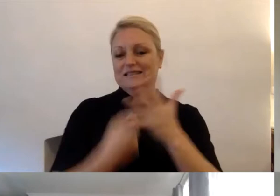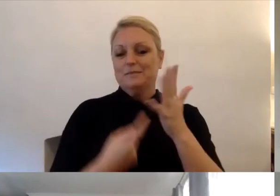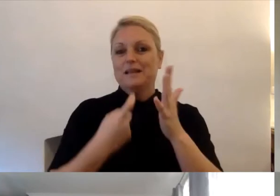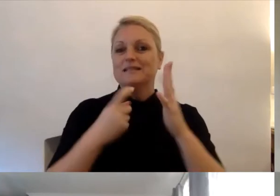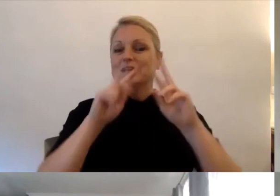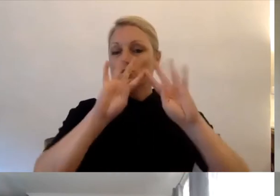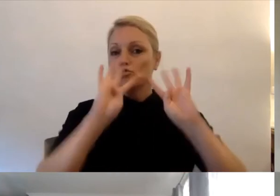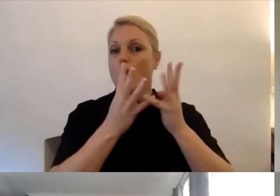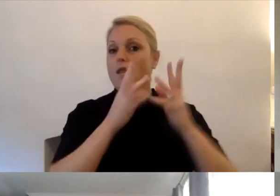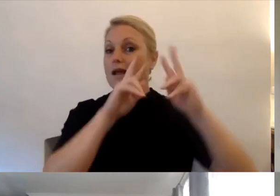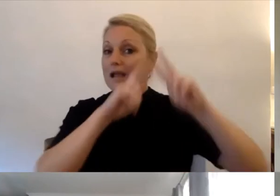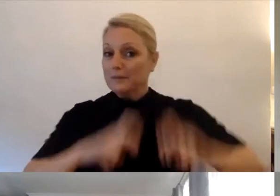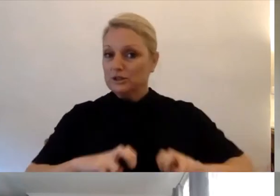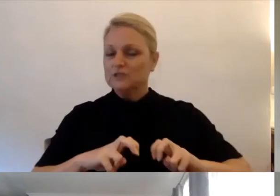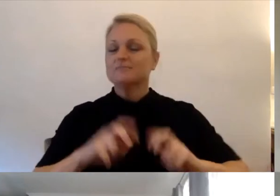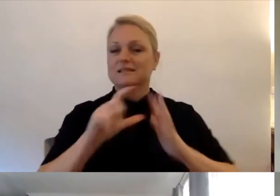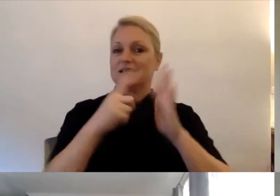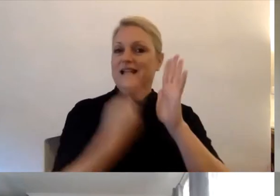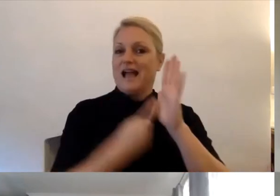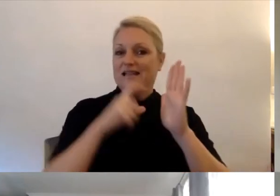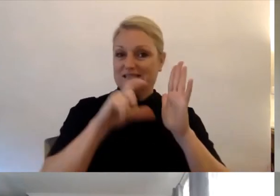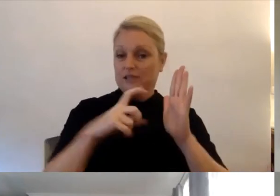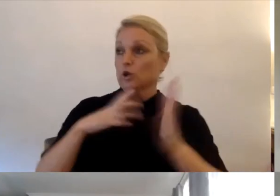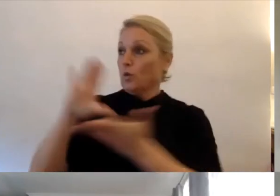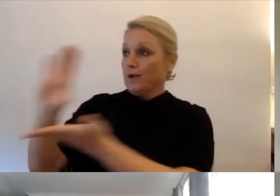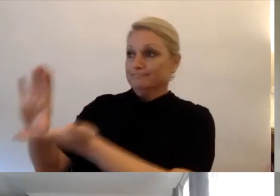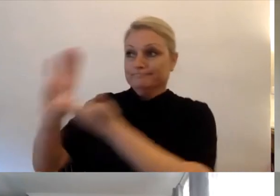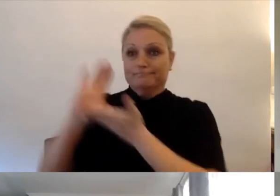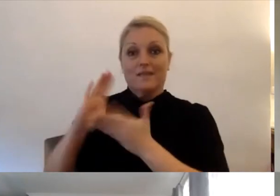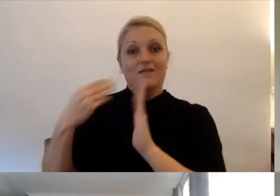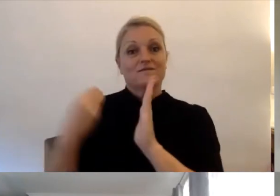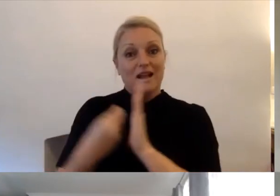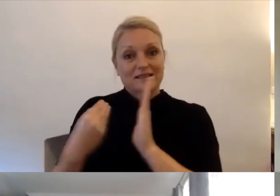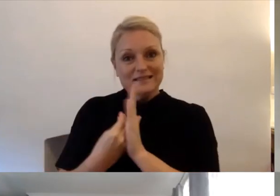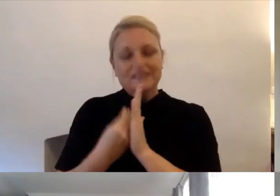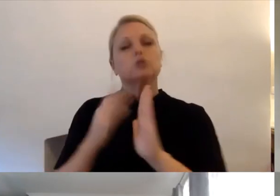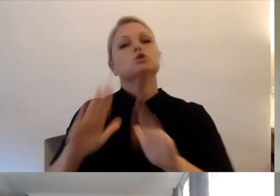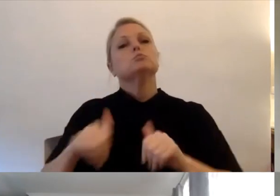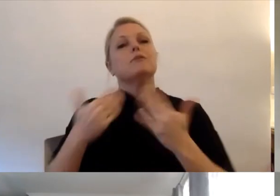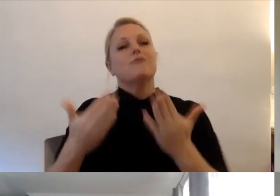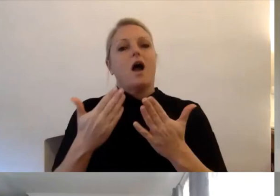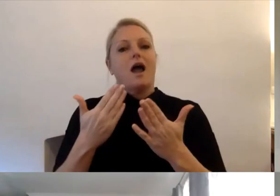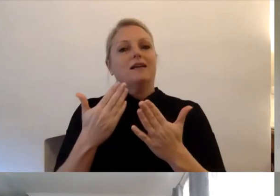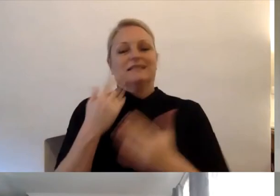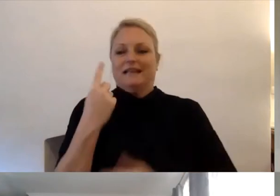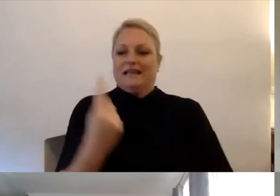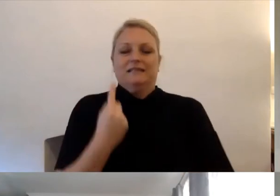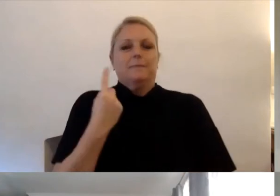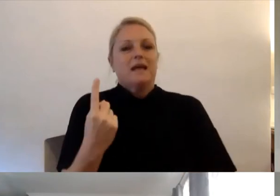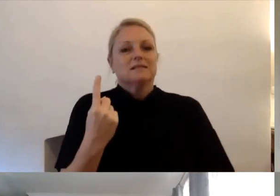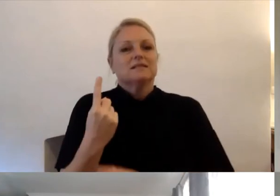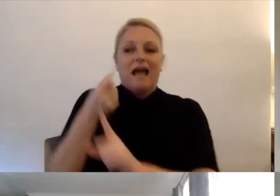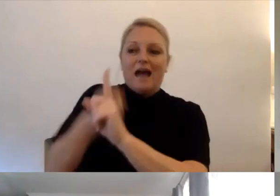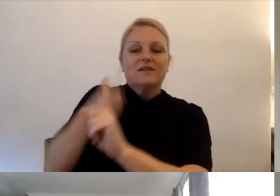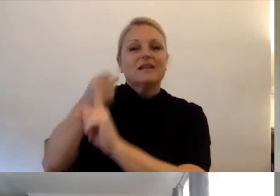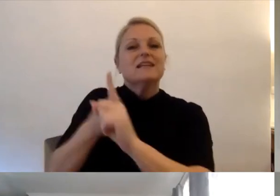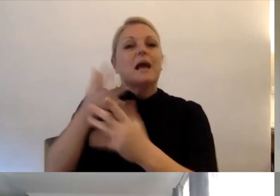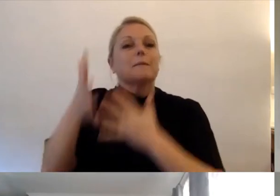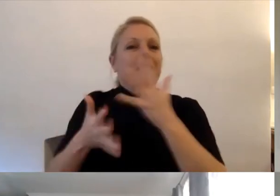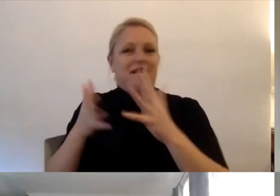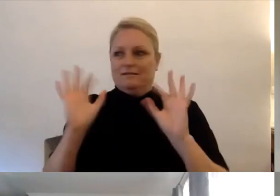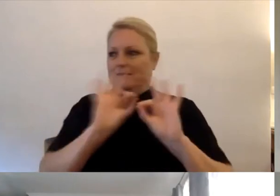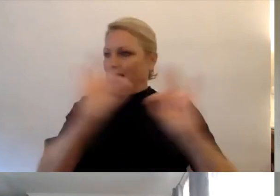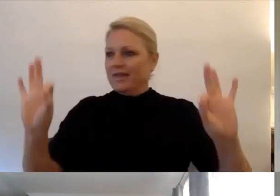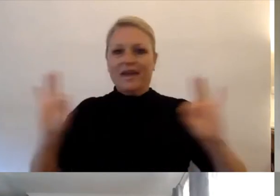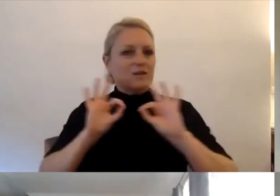of Social Services to provide independent advocacy to help you to engage with the Disability Royal Commission. The Royal